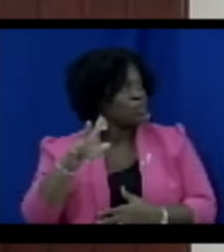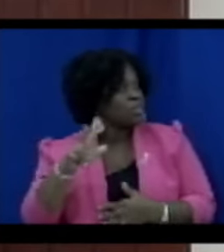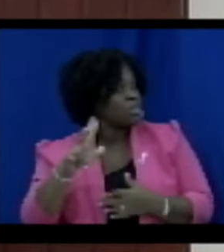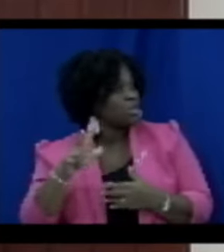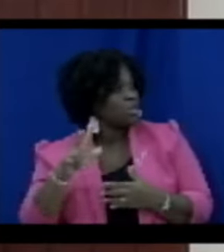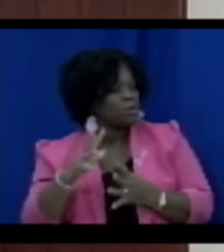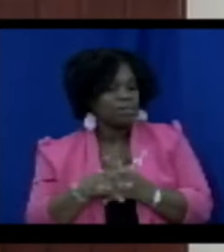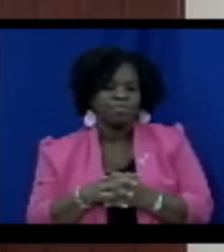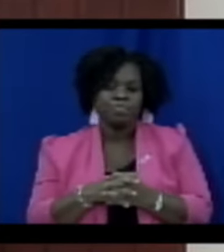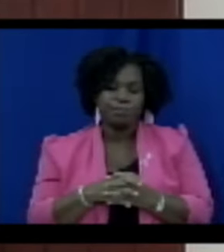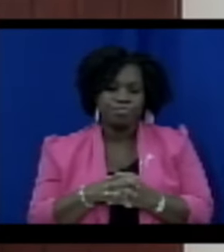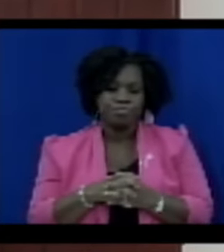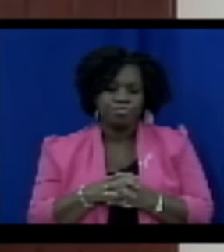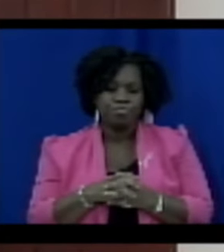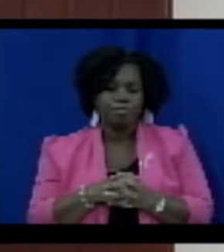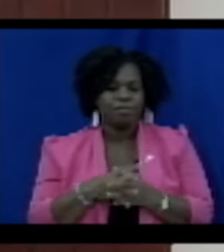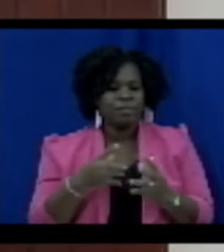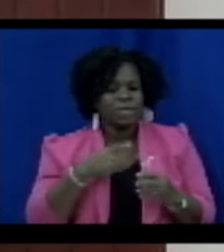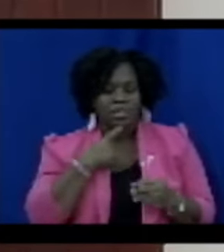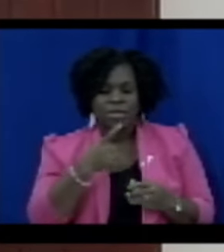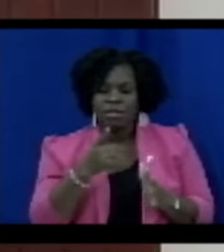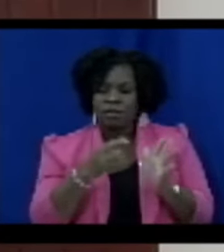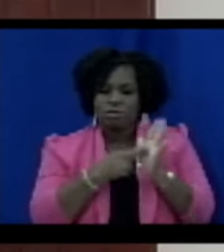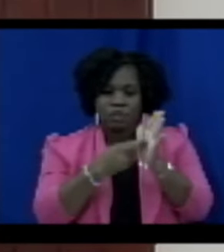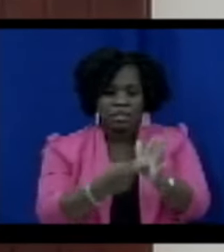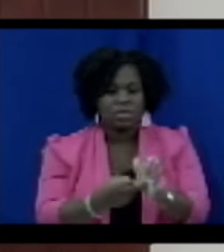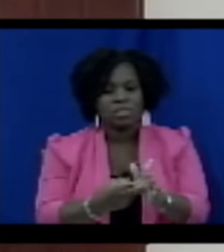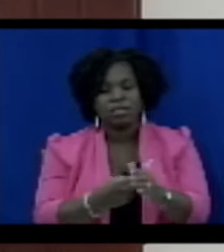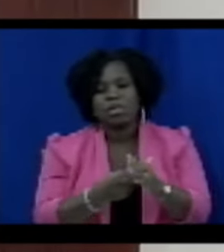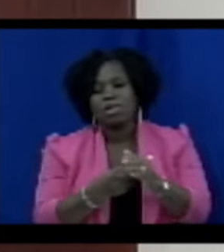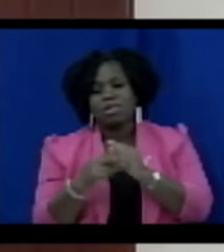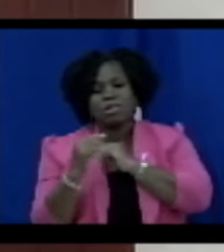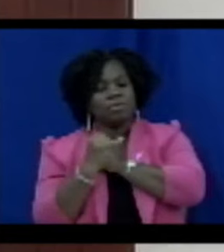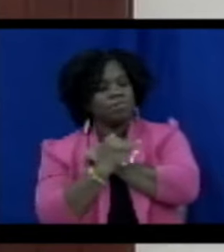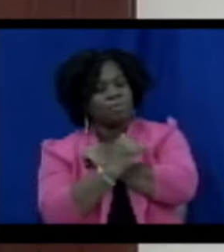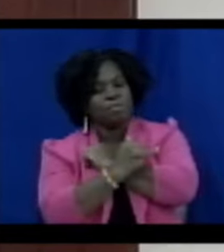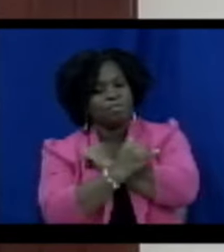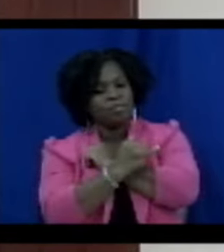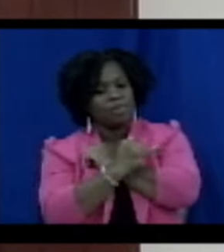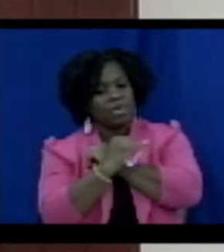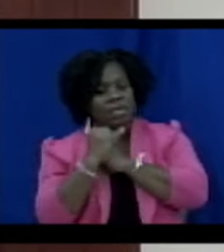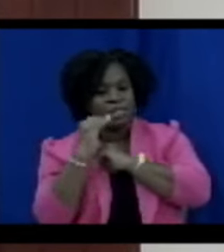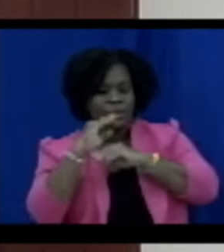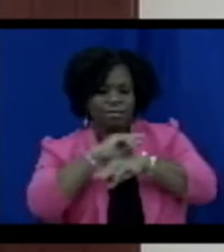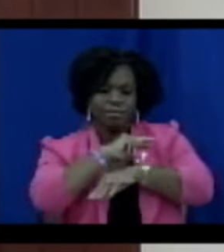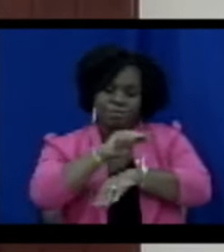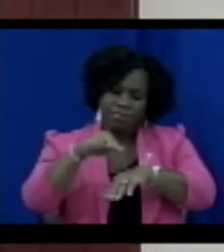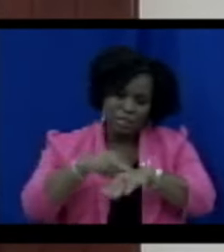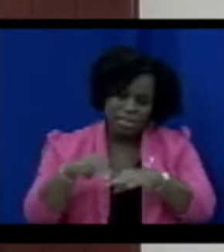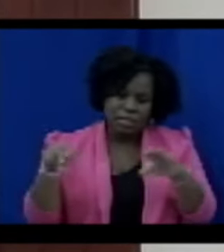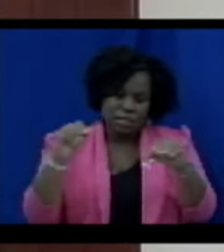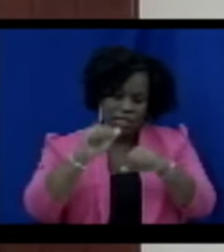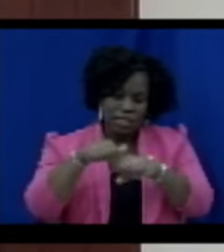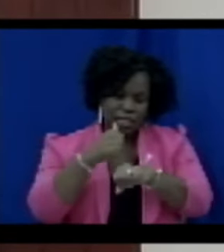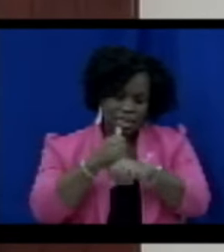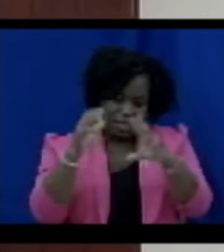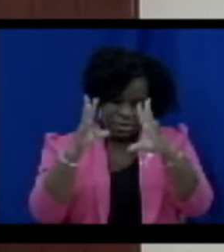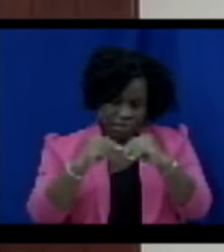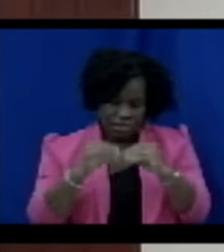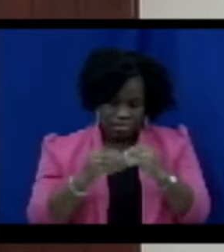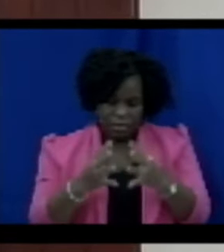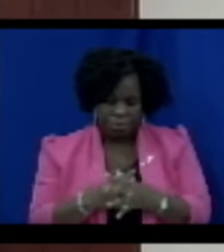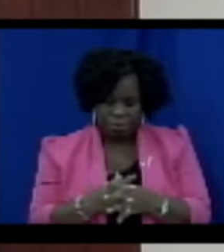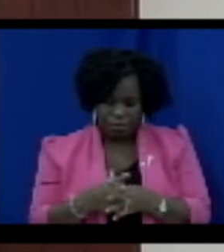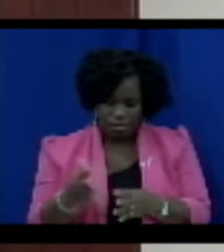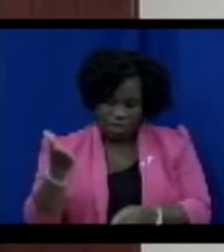reflecting this National Assembly's commitment to adapt to evolving challenges in combating crime. The last amendment was